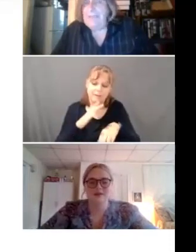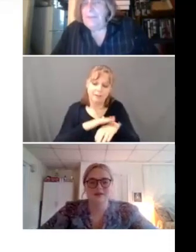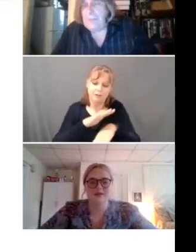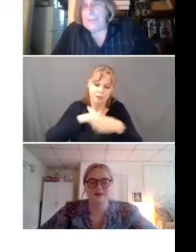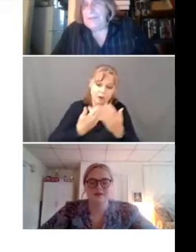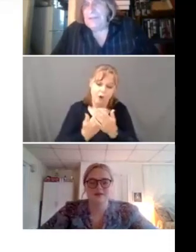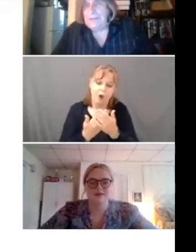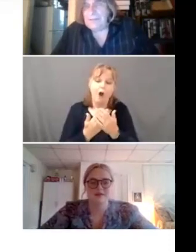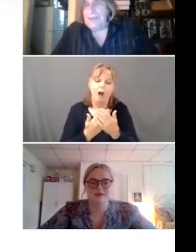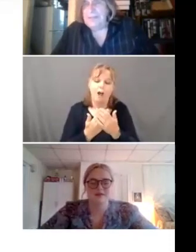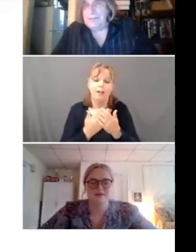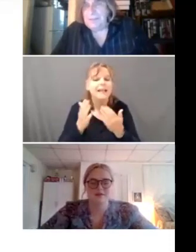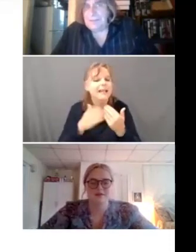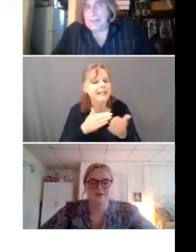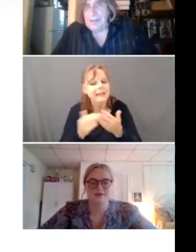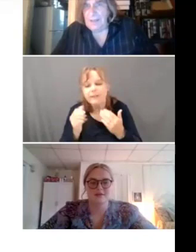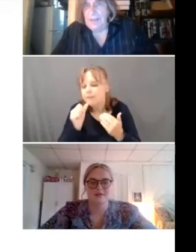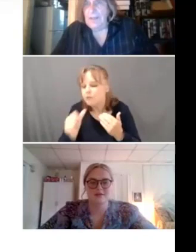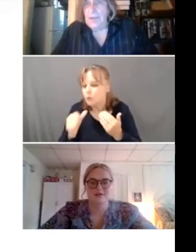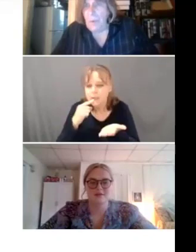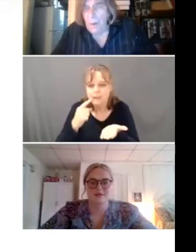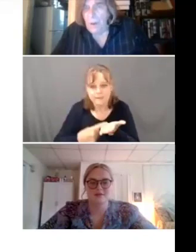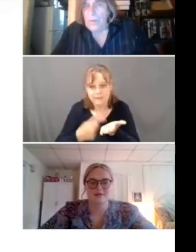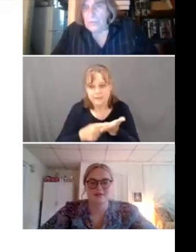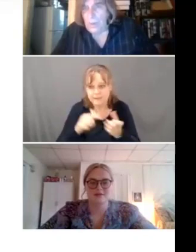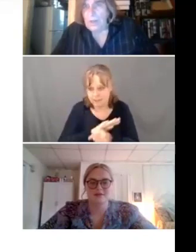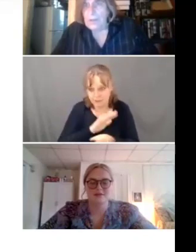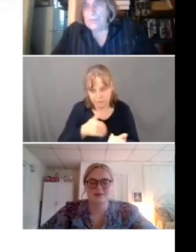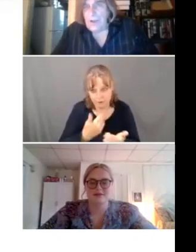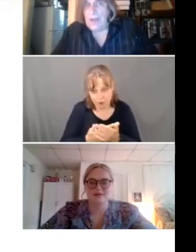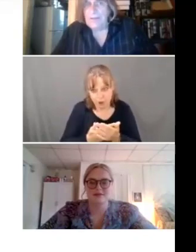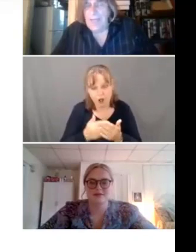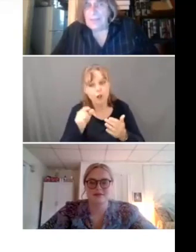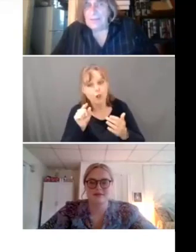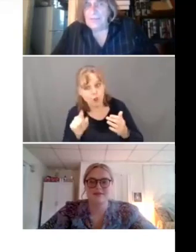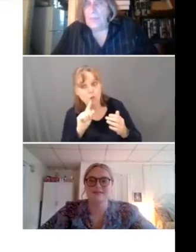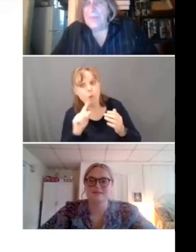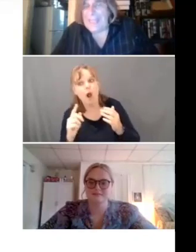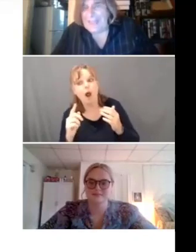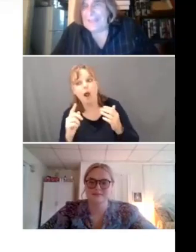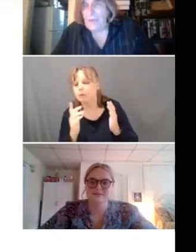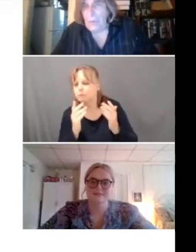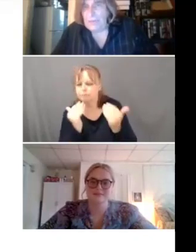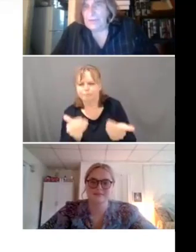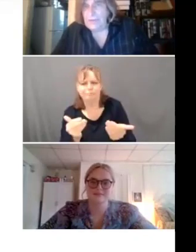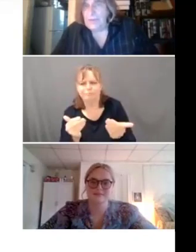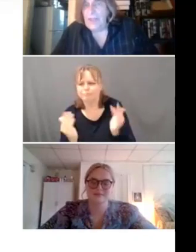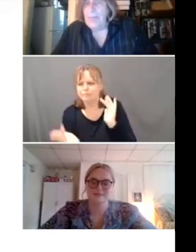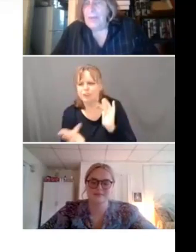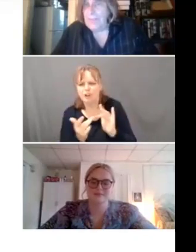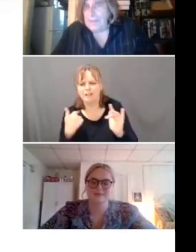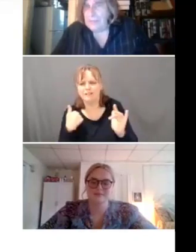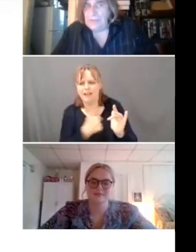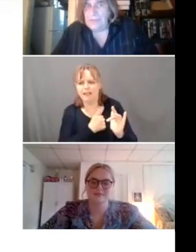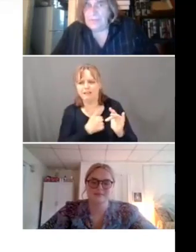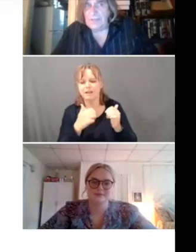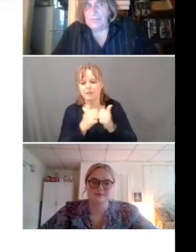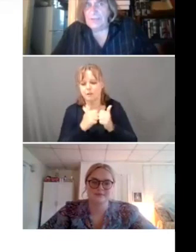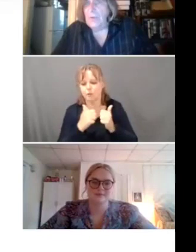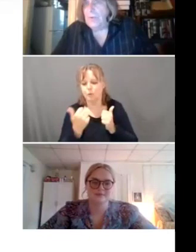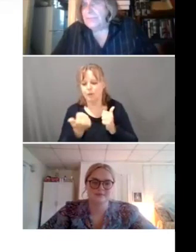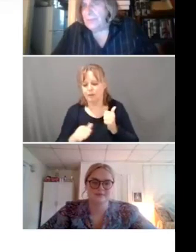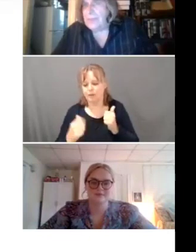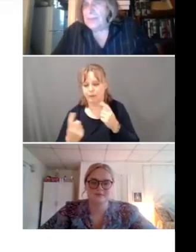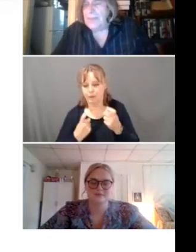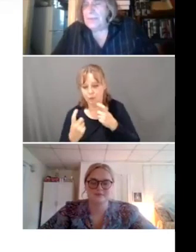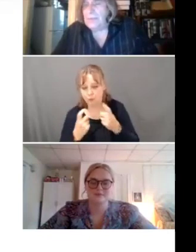Even if we didn't discuss it today, you are always welcome to contact us with any questions about things we discussed